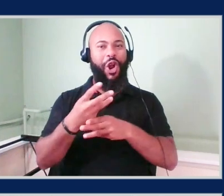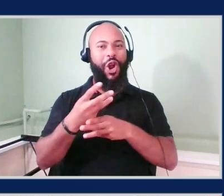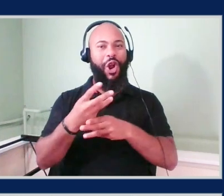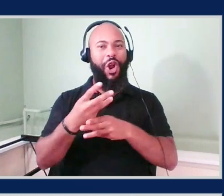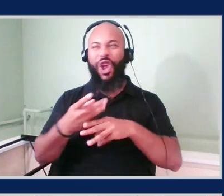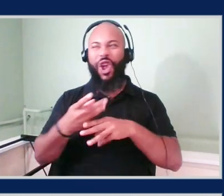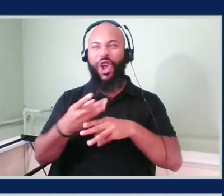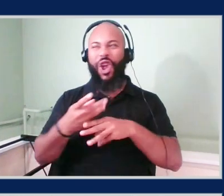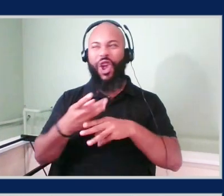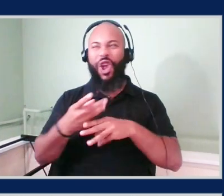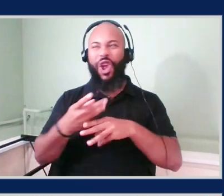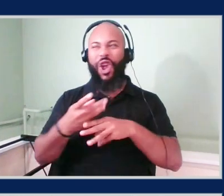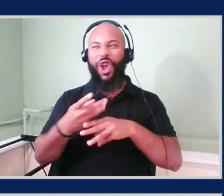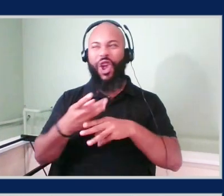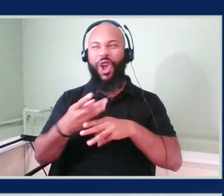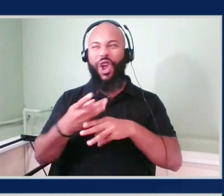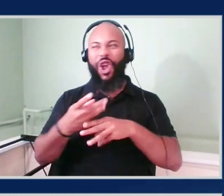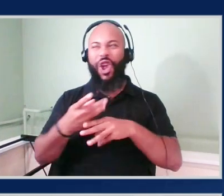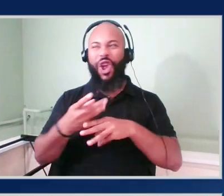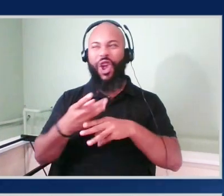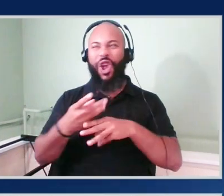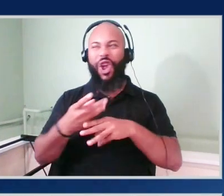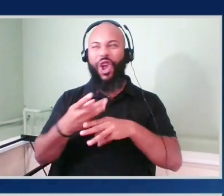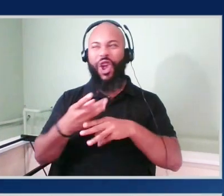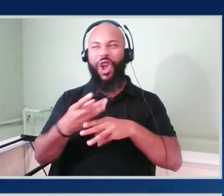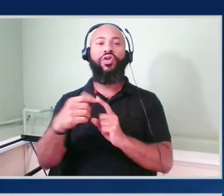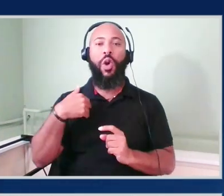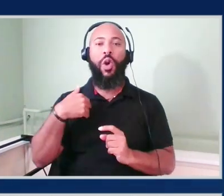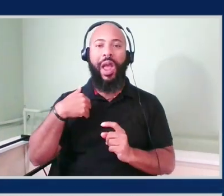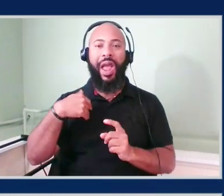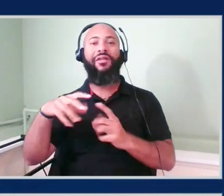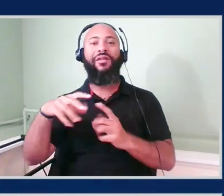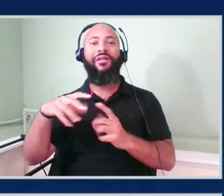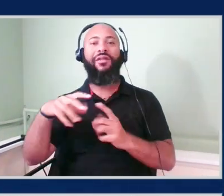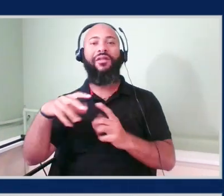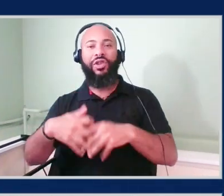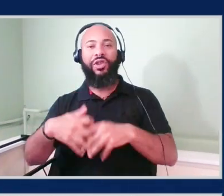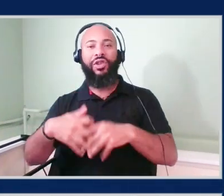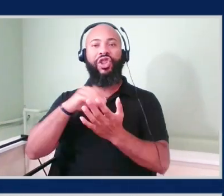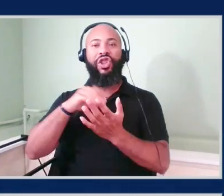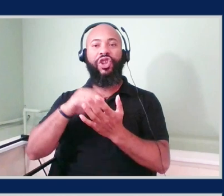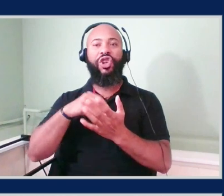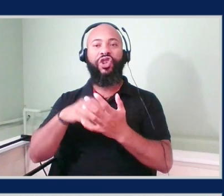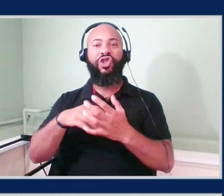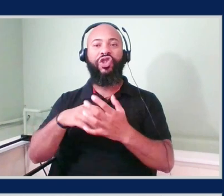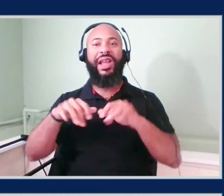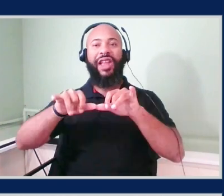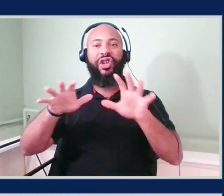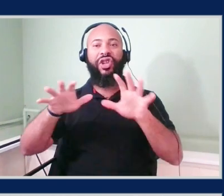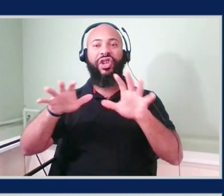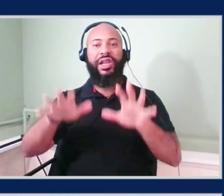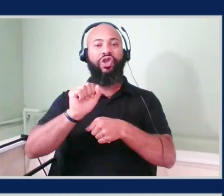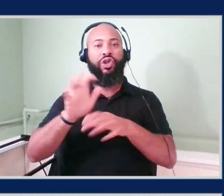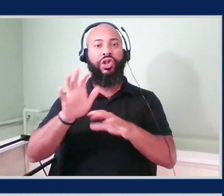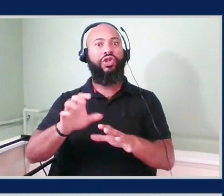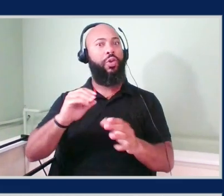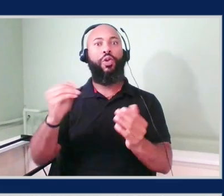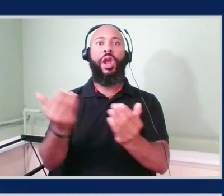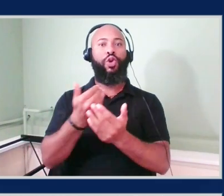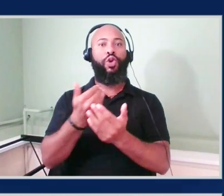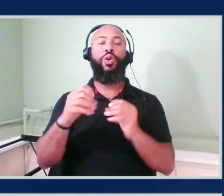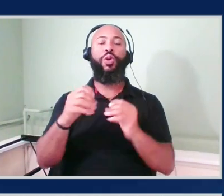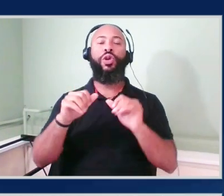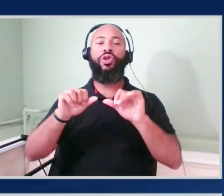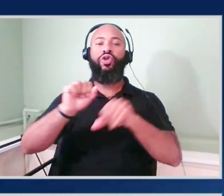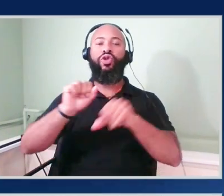But we do also have the second one which is the machine learning engineer associate. So it's a brand new associate level. Anyway, let's talk about the